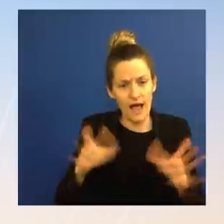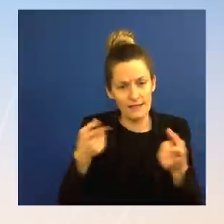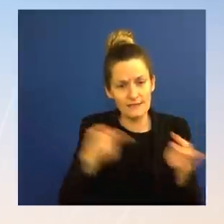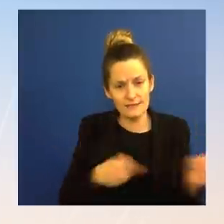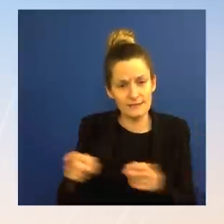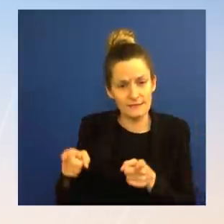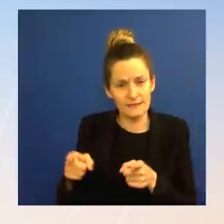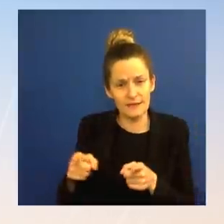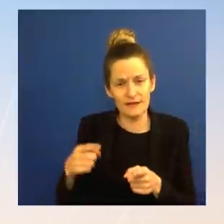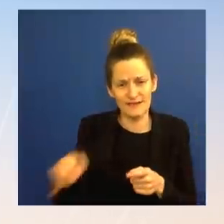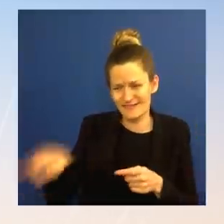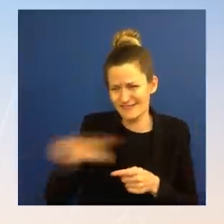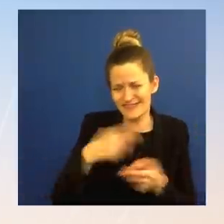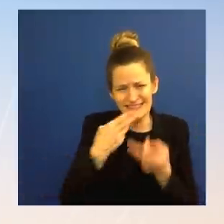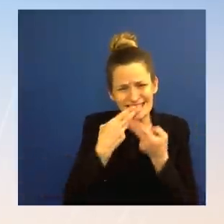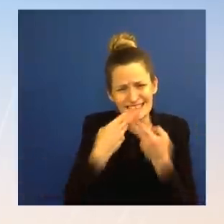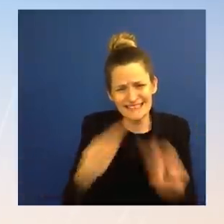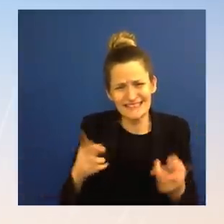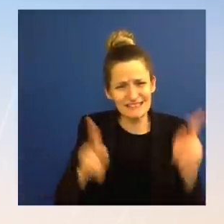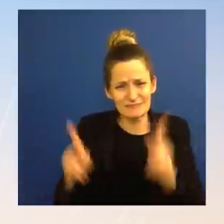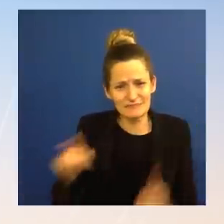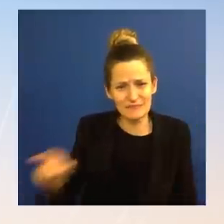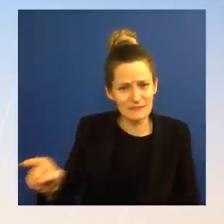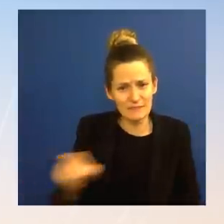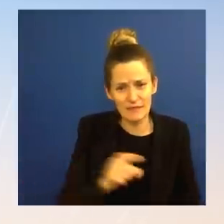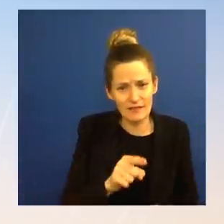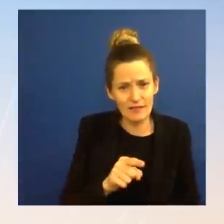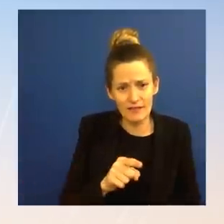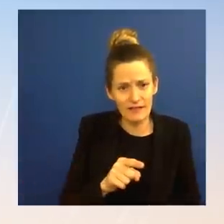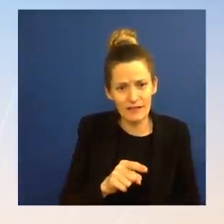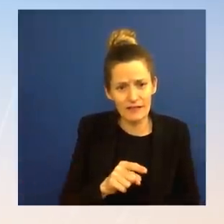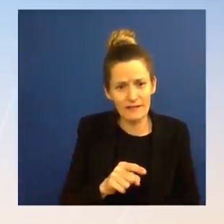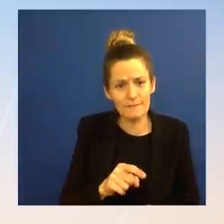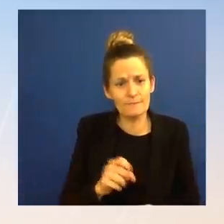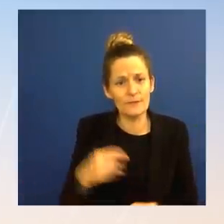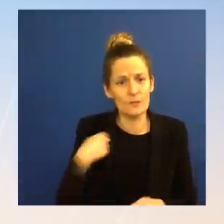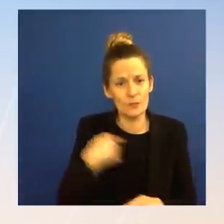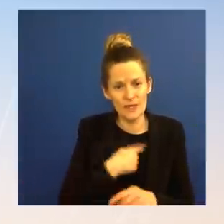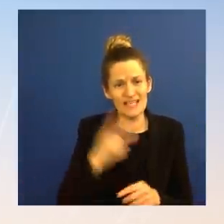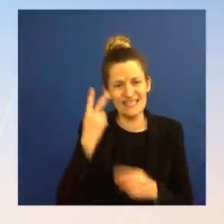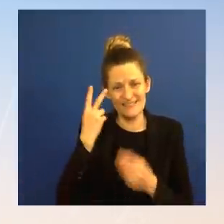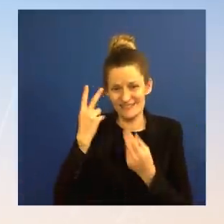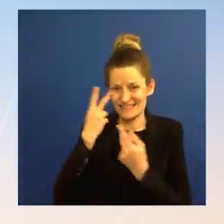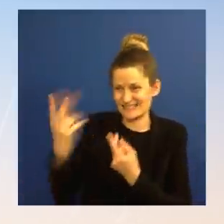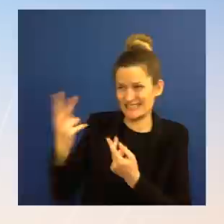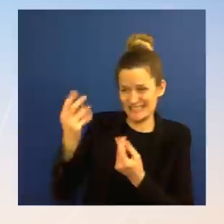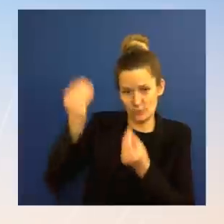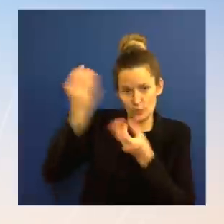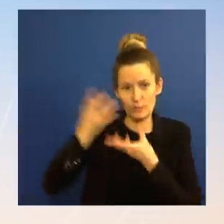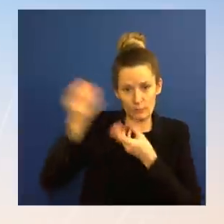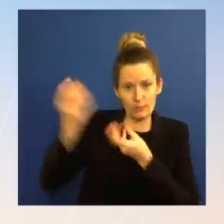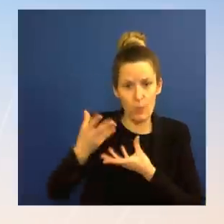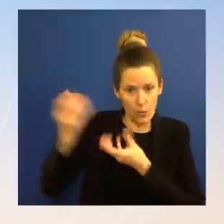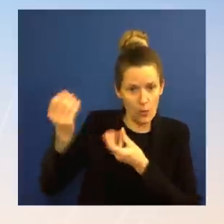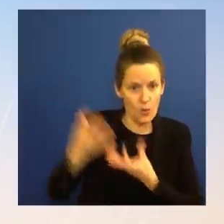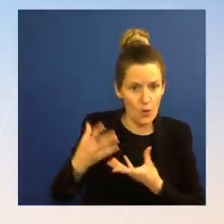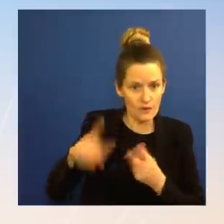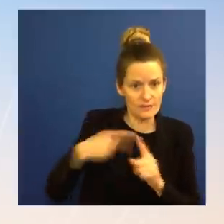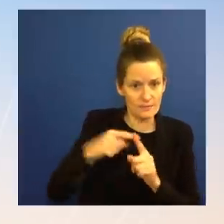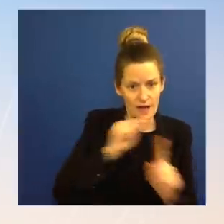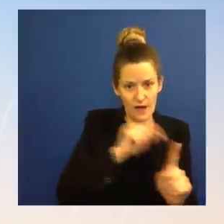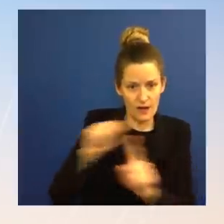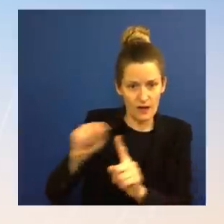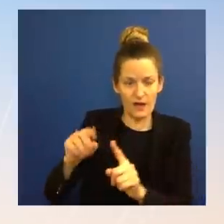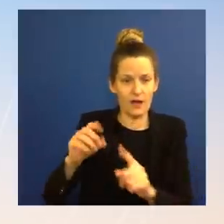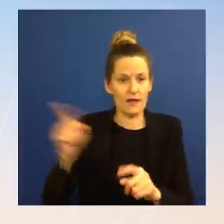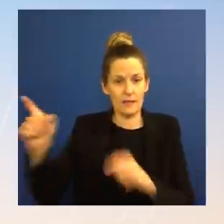And, you know, I know we've seen the reports on all that you have all been broadcasting over the last couple of hours. Unfortunately, I don't have more details than that at this point